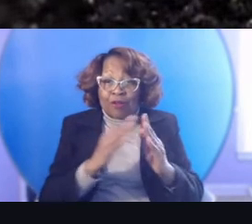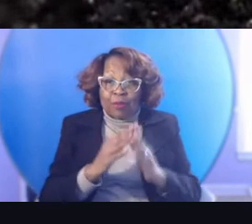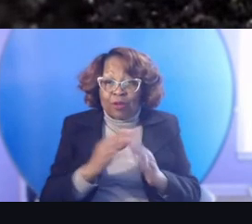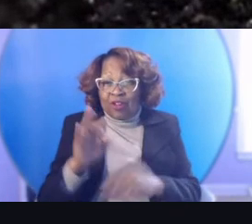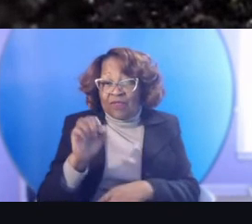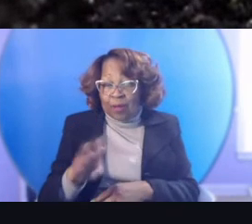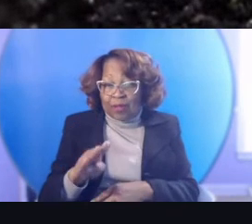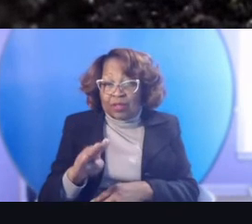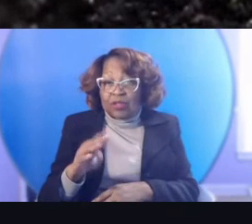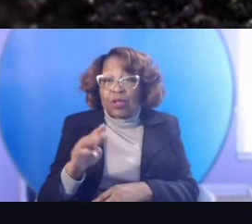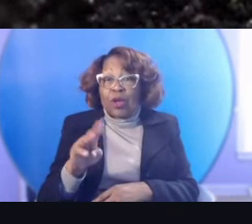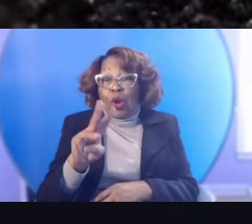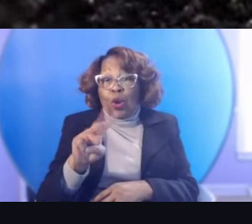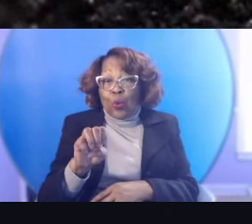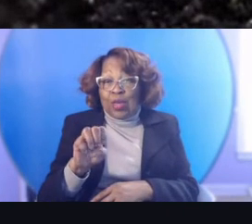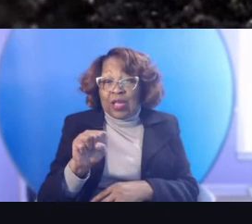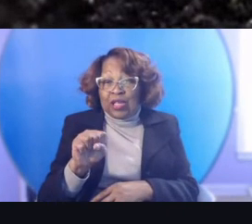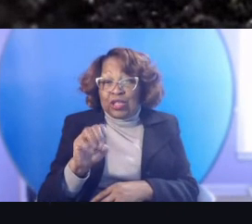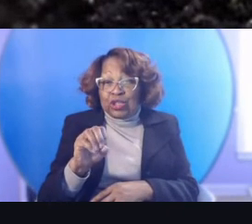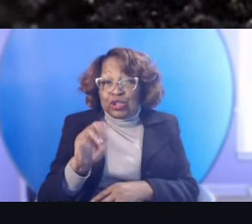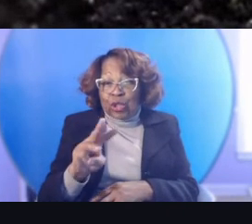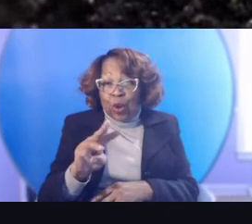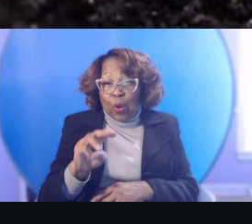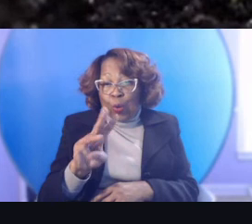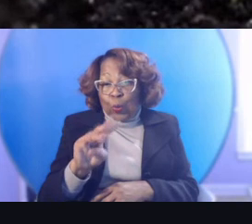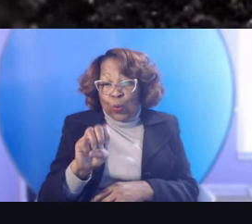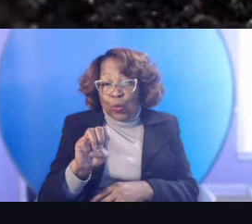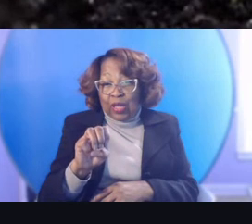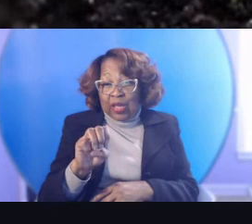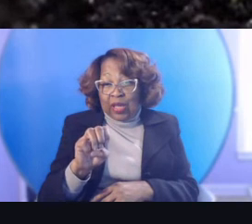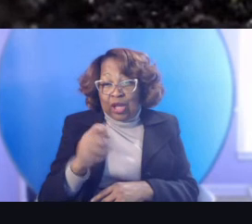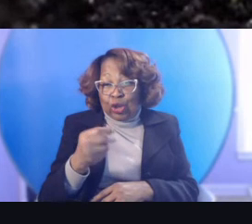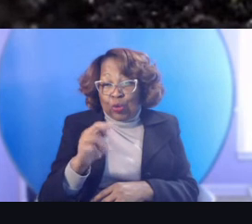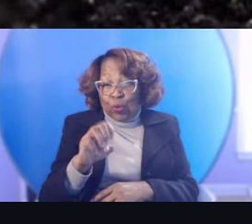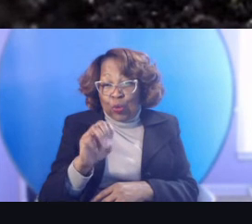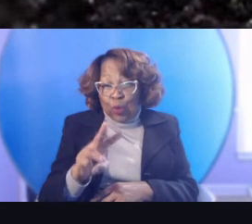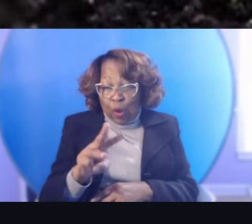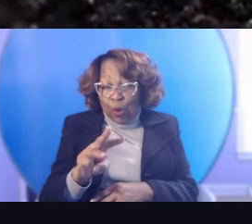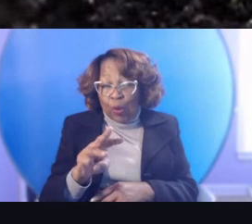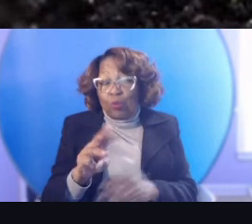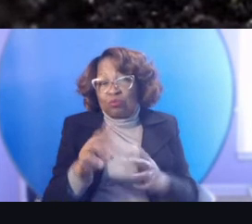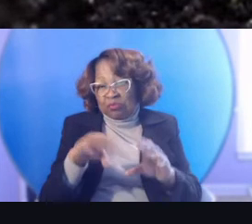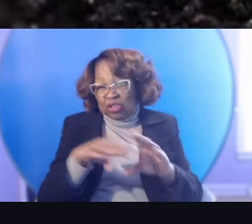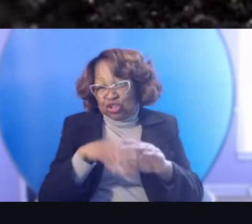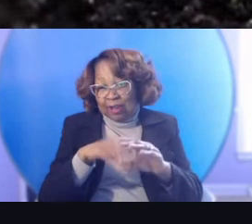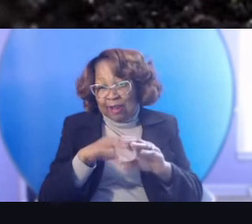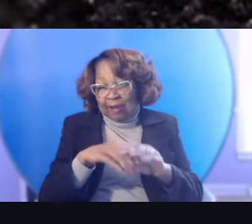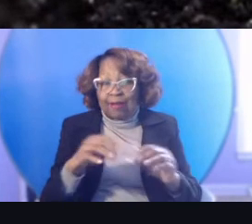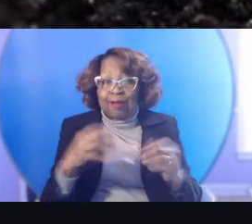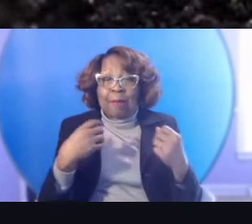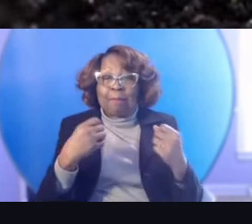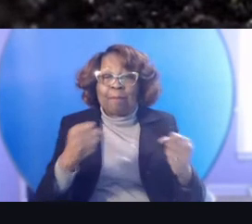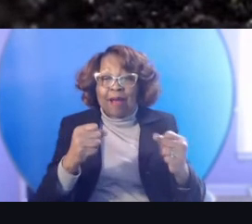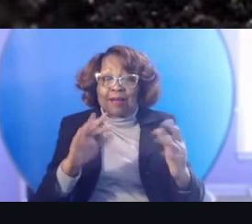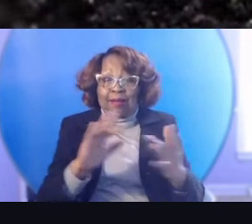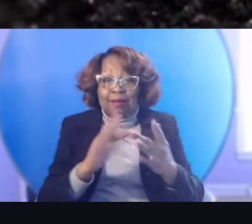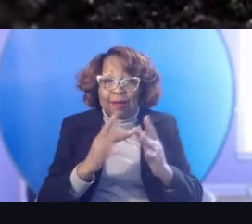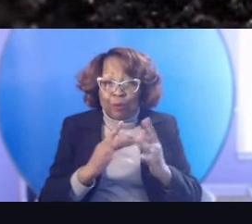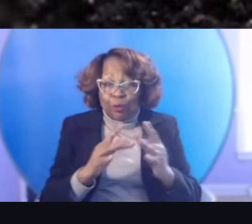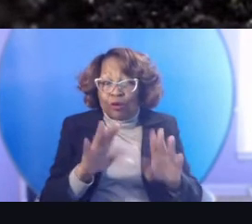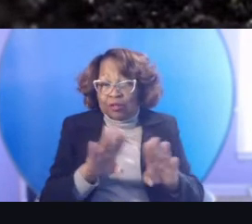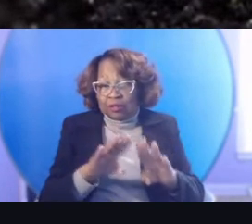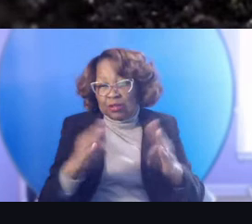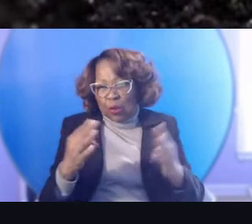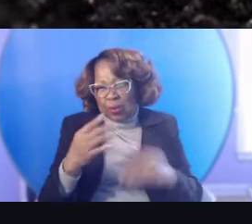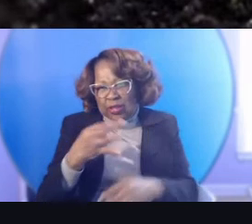the we, so we grow gardening chat. And mighty networks, um, which is, uh, uh, opening up pretty